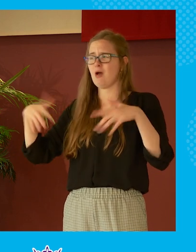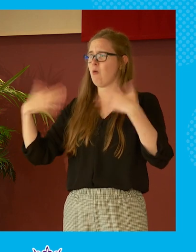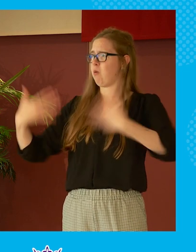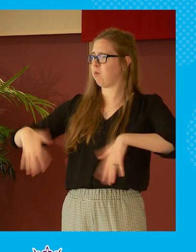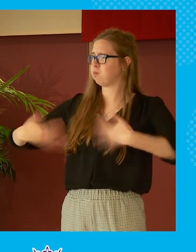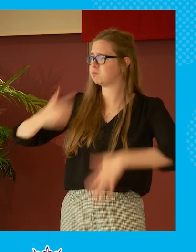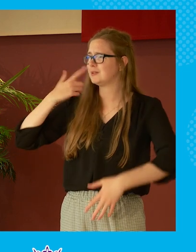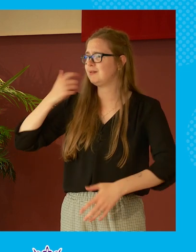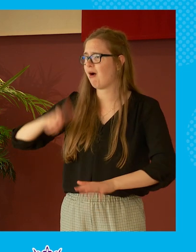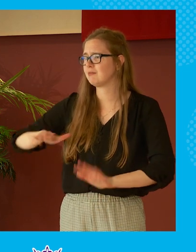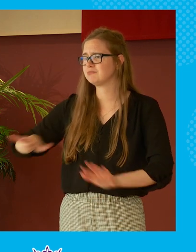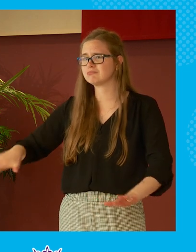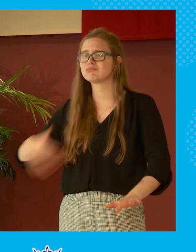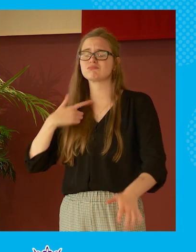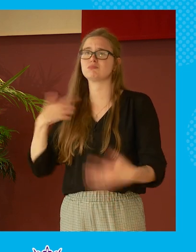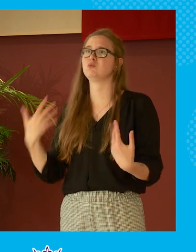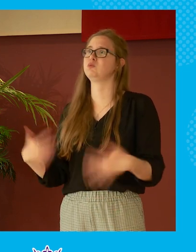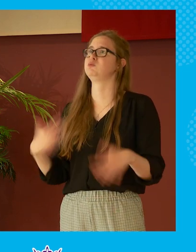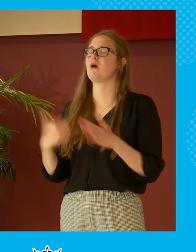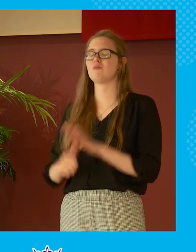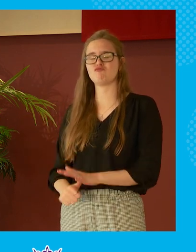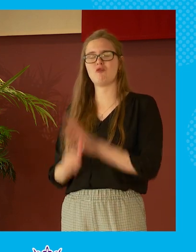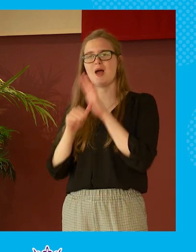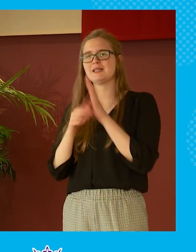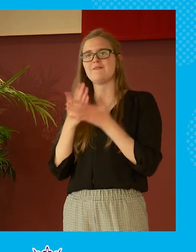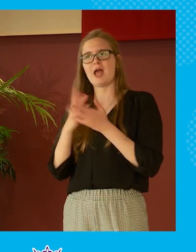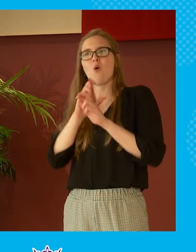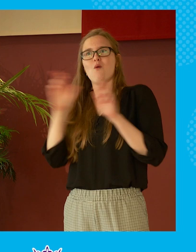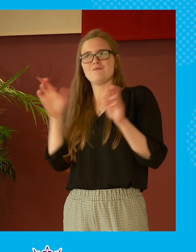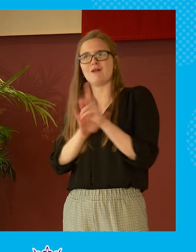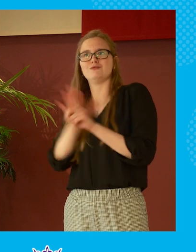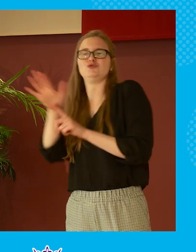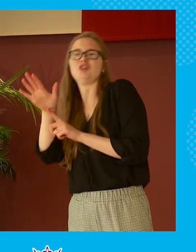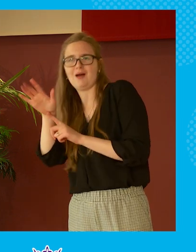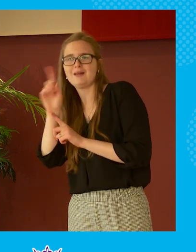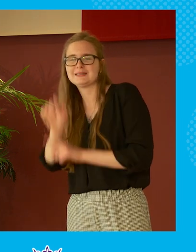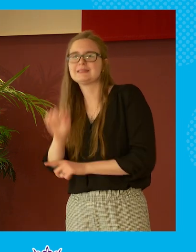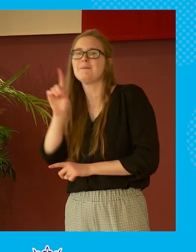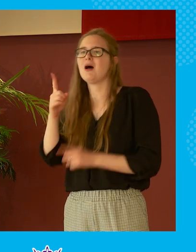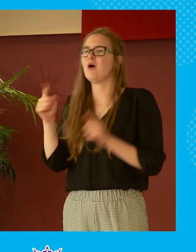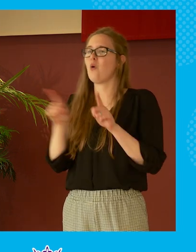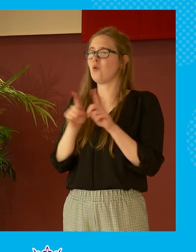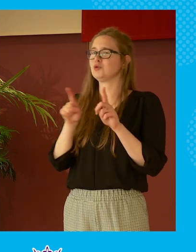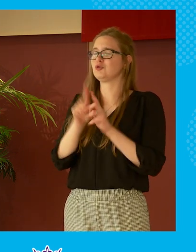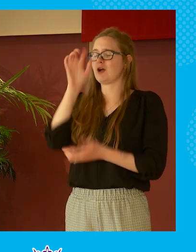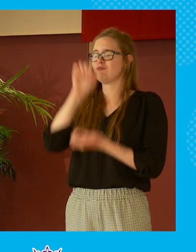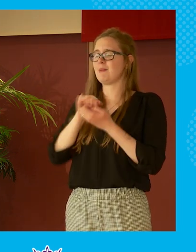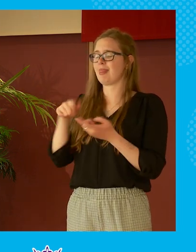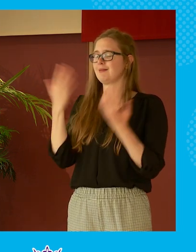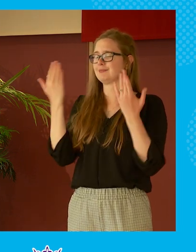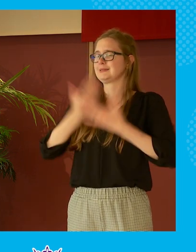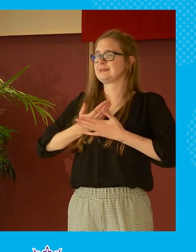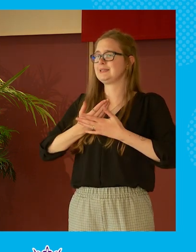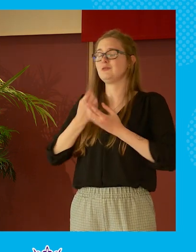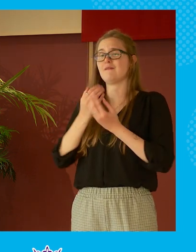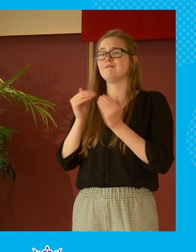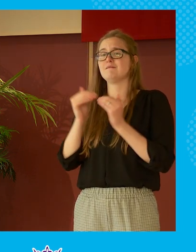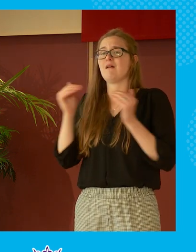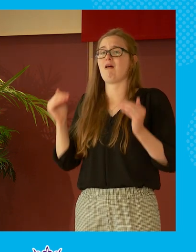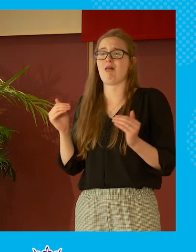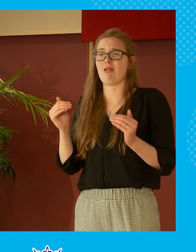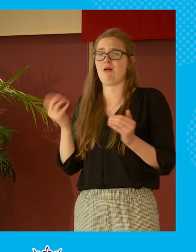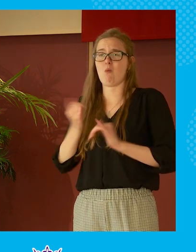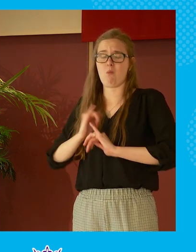quite young ages is absolutely astounding and it gives me great hope for the future but equally i remember that night there were some really fairly